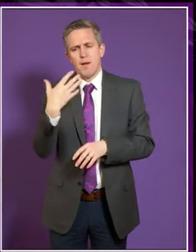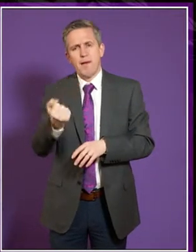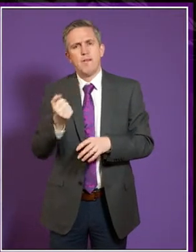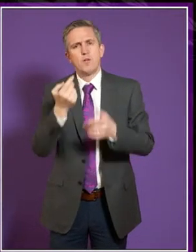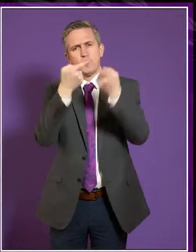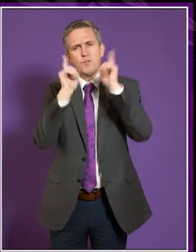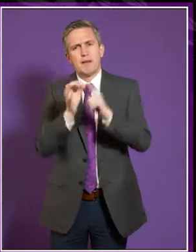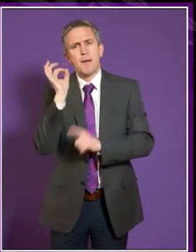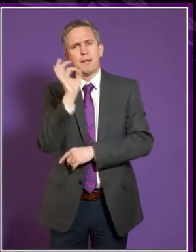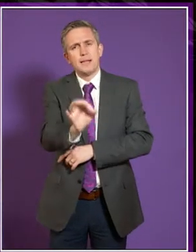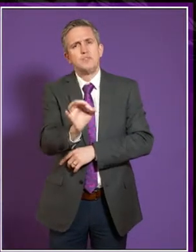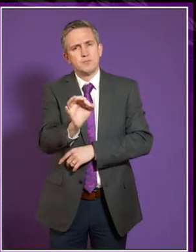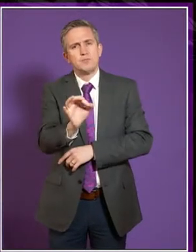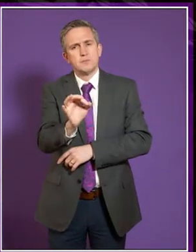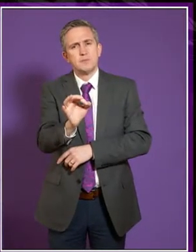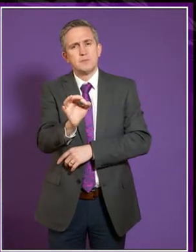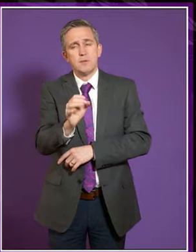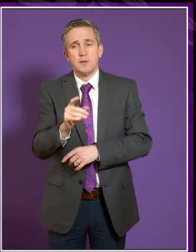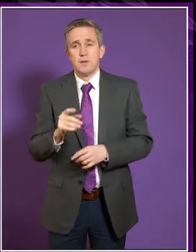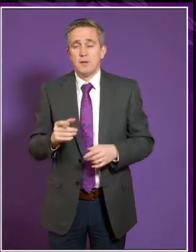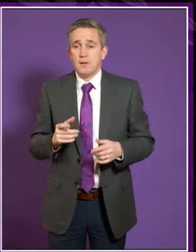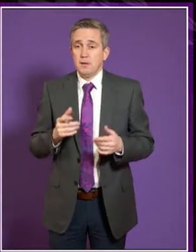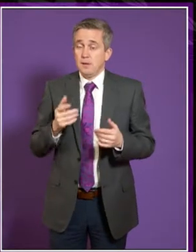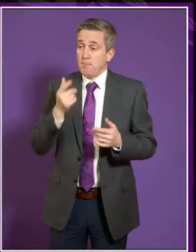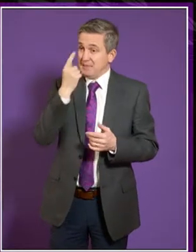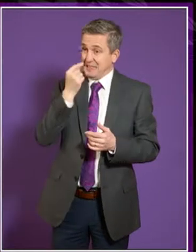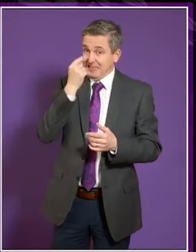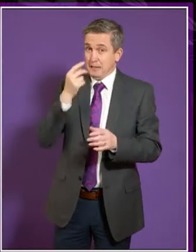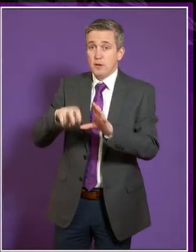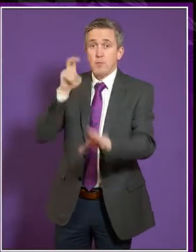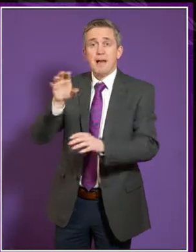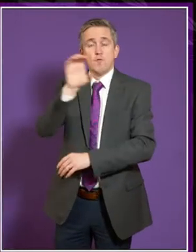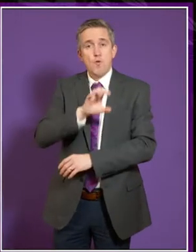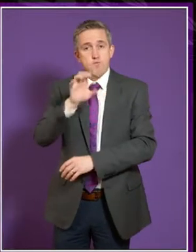And especially with it could be a possible erosion of all the equality laws that we've fought for?